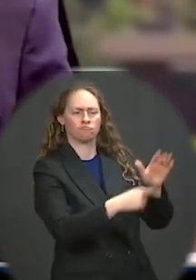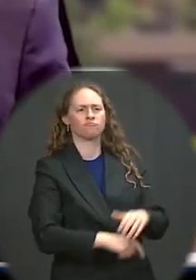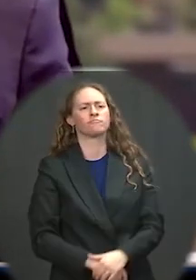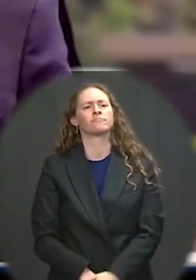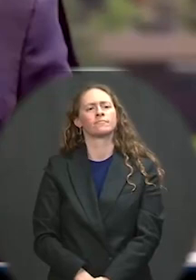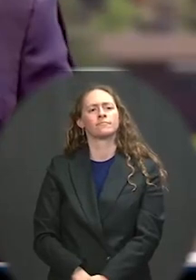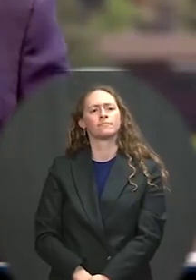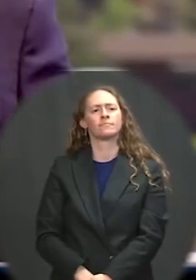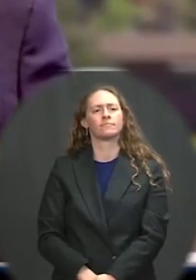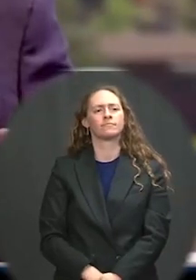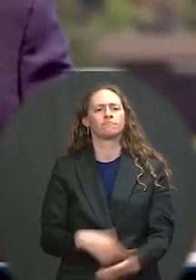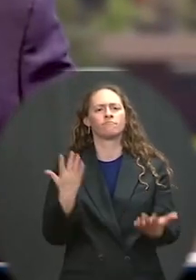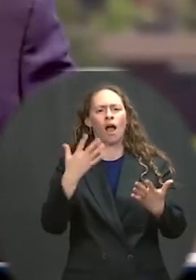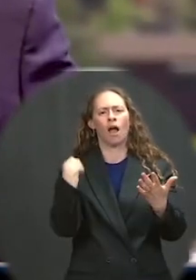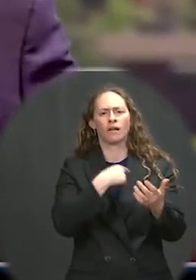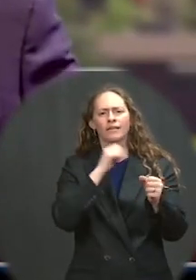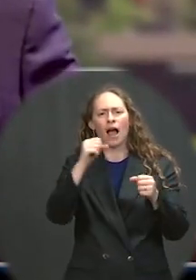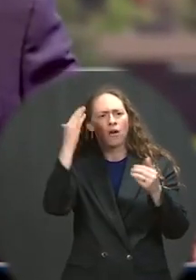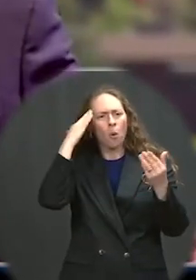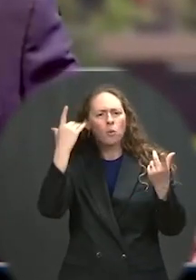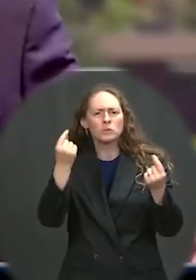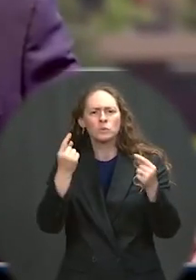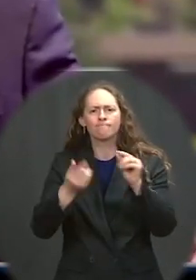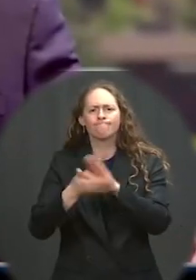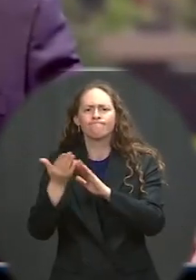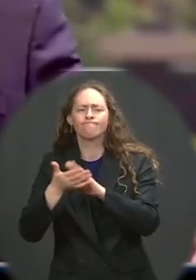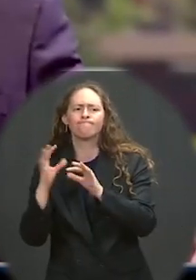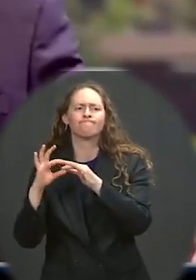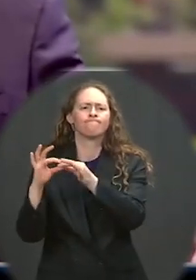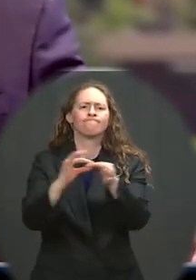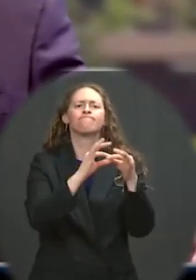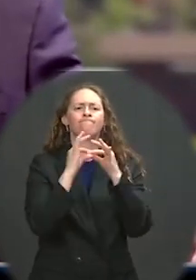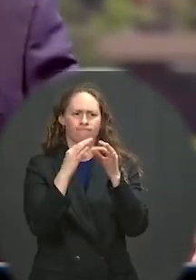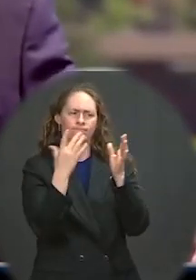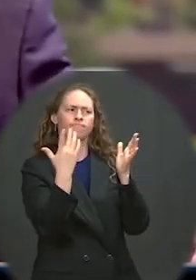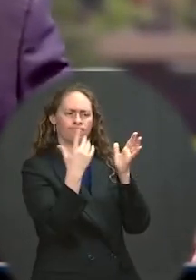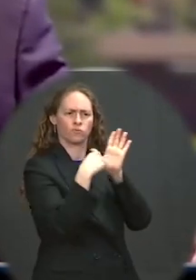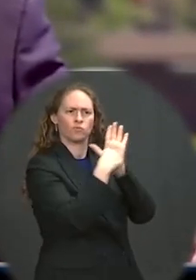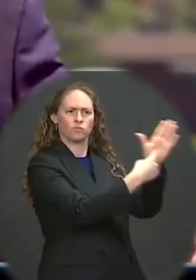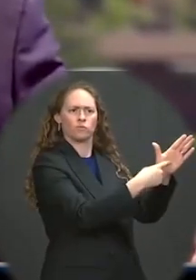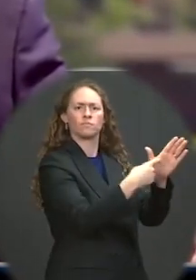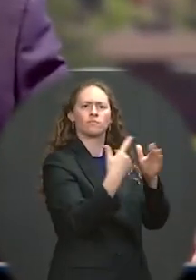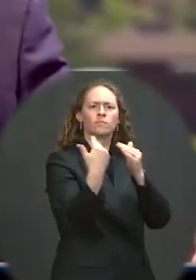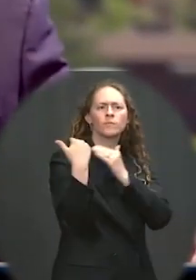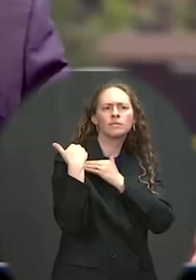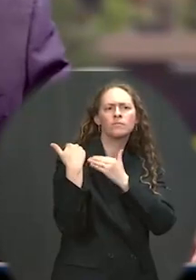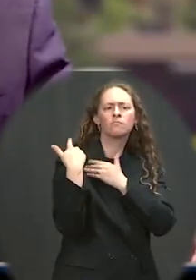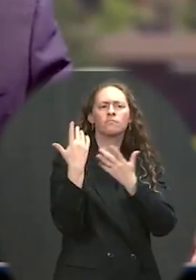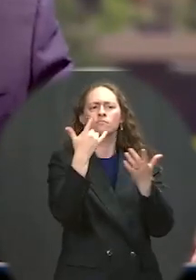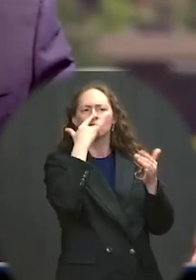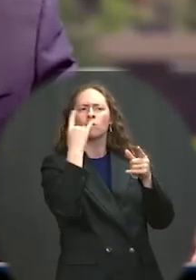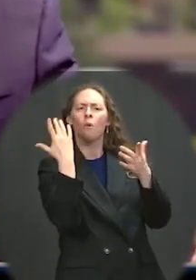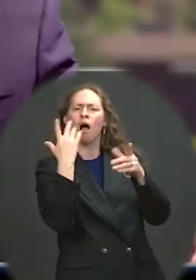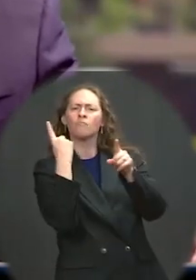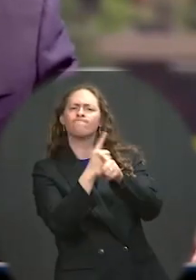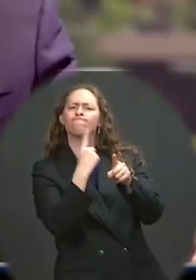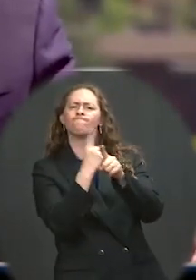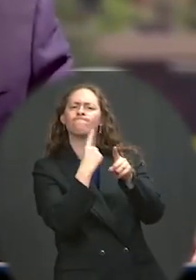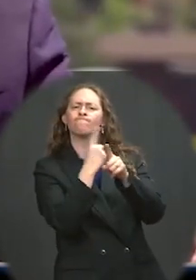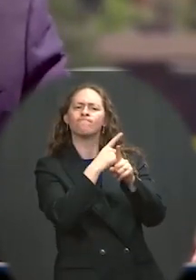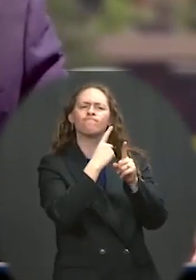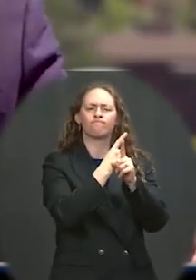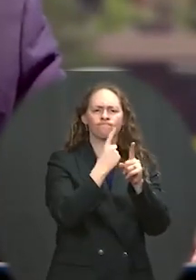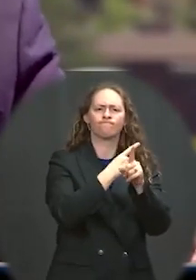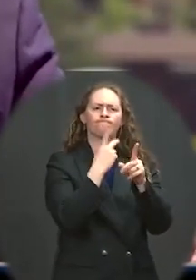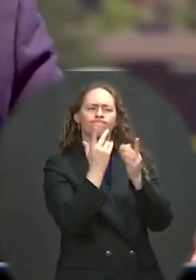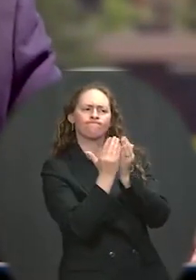must continue to model responsible maritime behavior and uphold clear rules of international agreements that